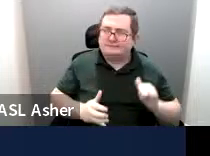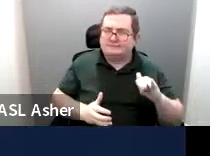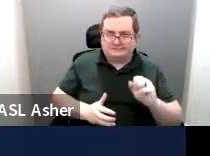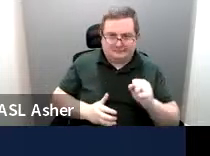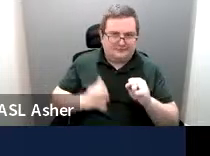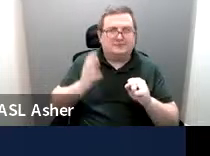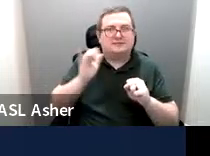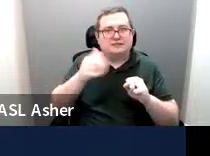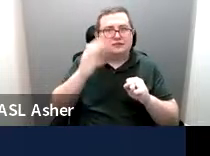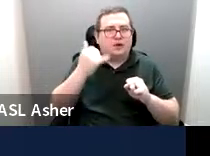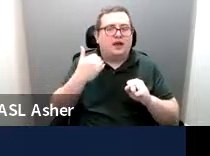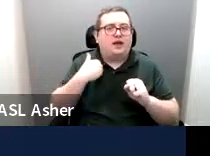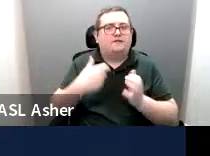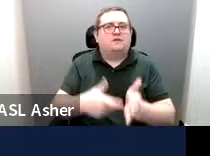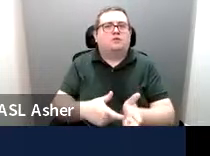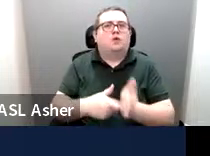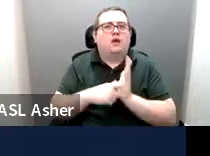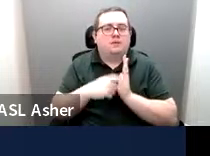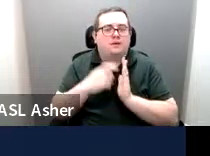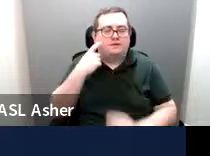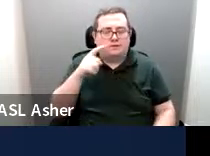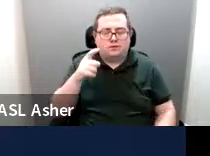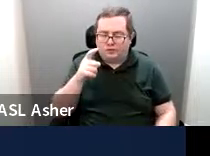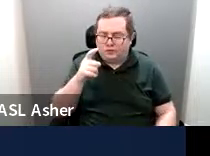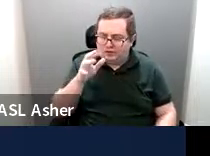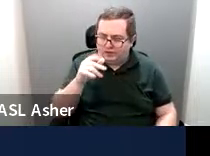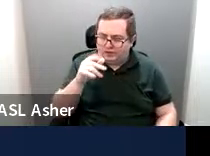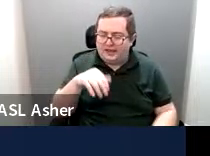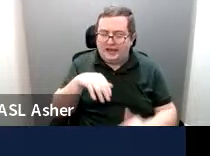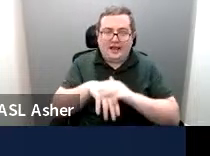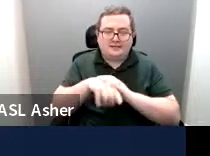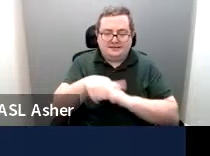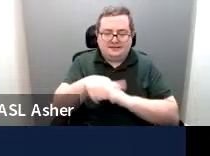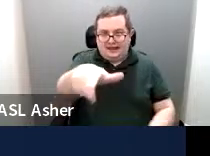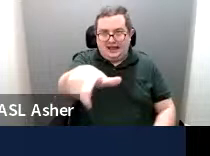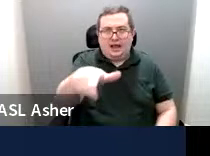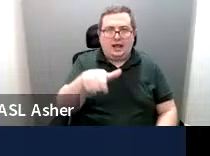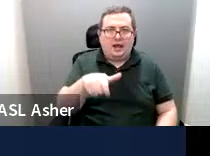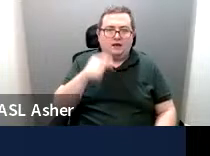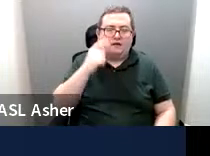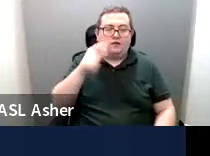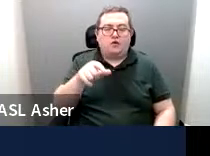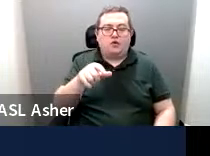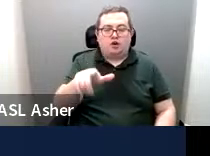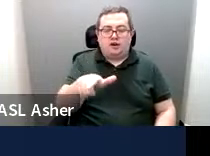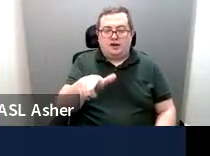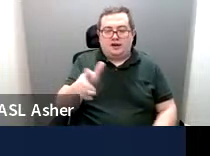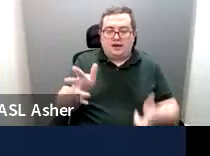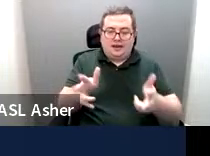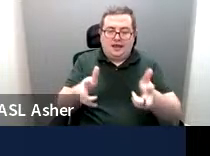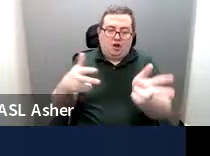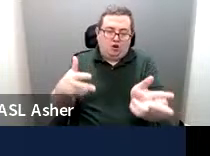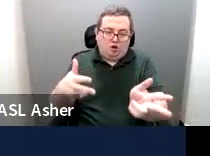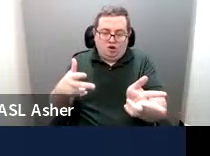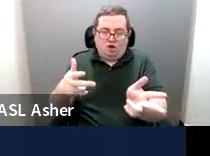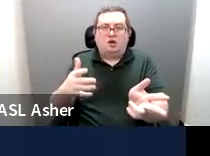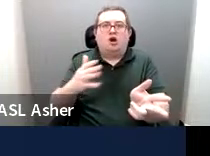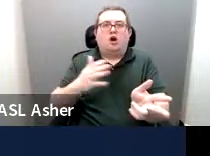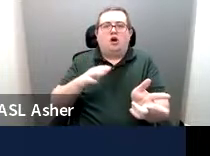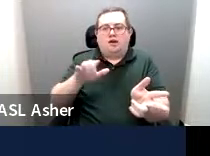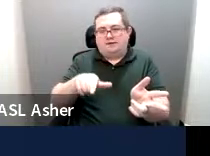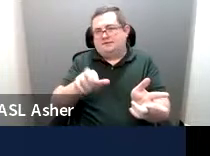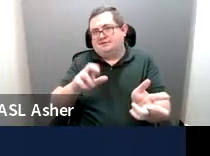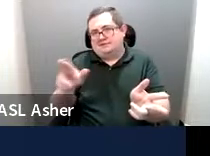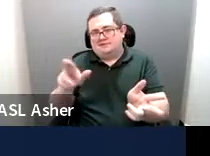is the requirement for the access aisle for an angled space to be on the passenger side, because